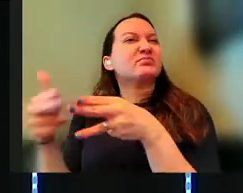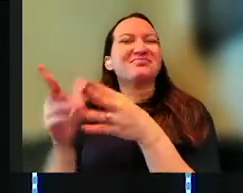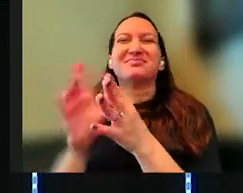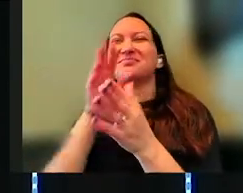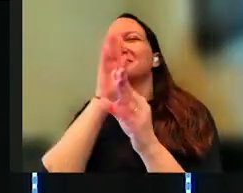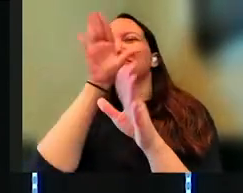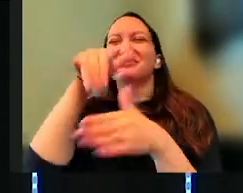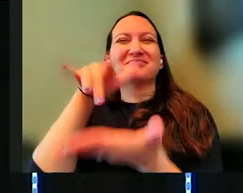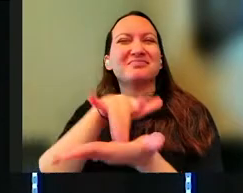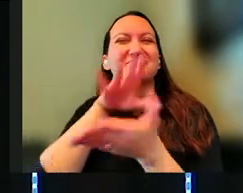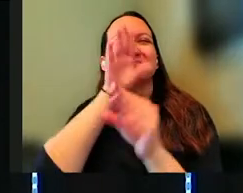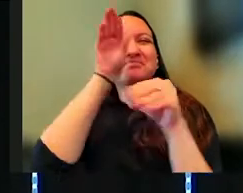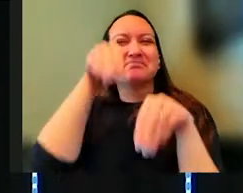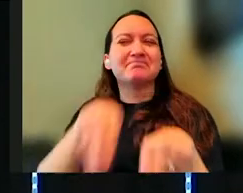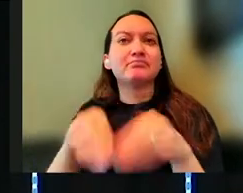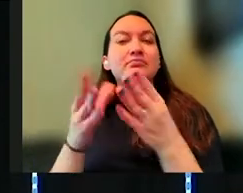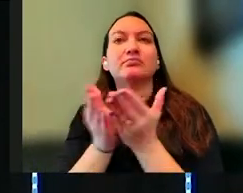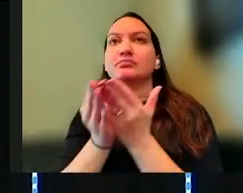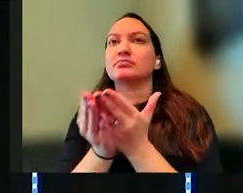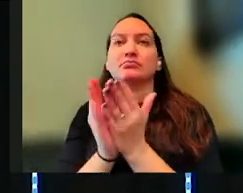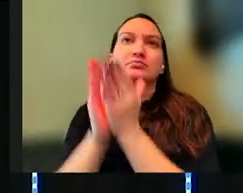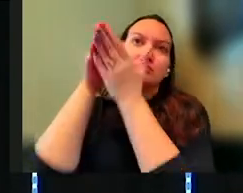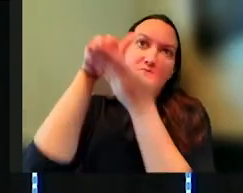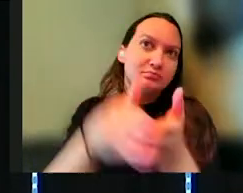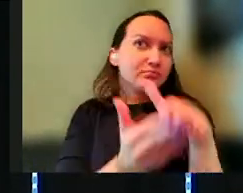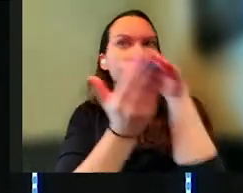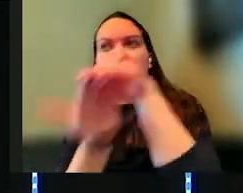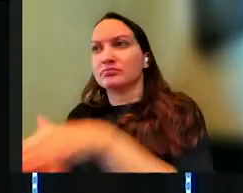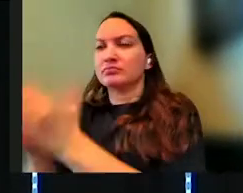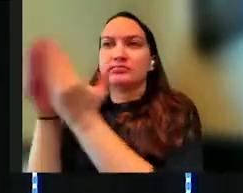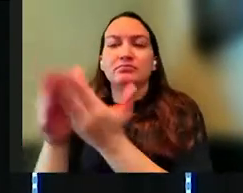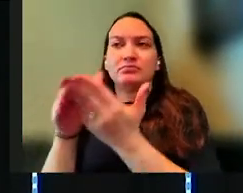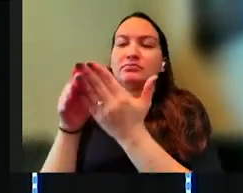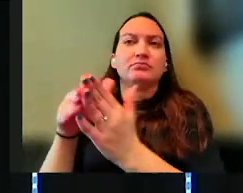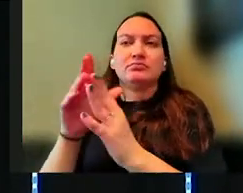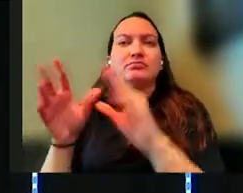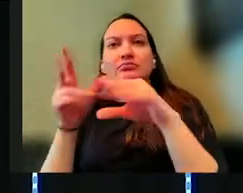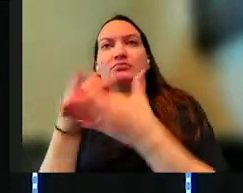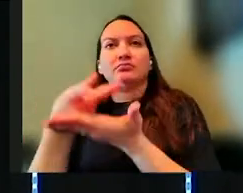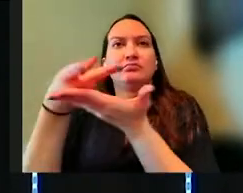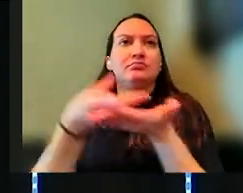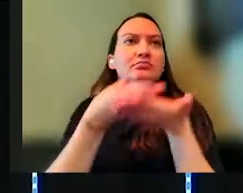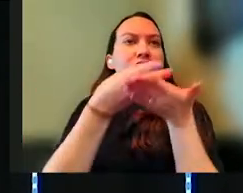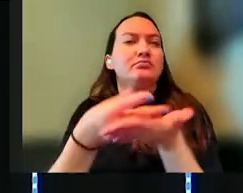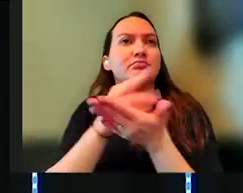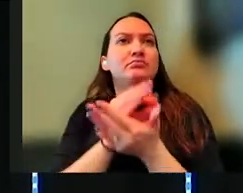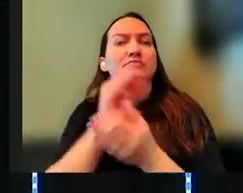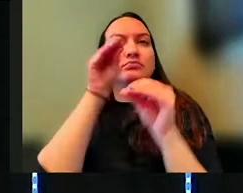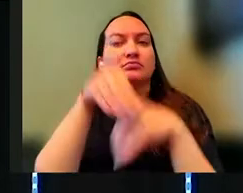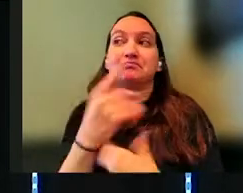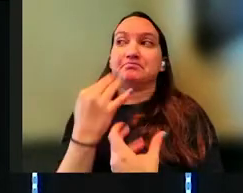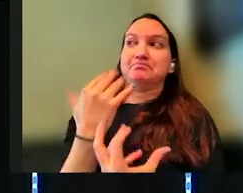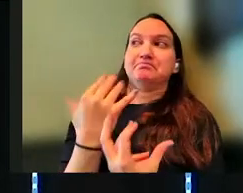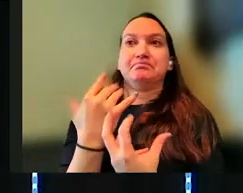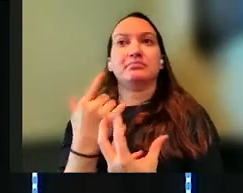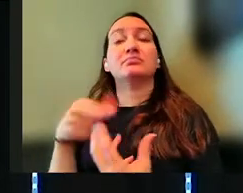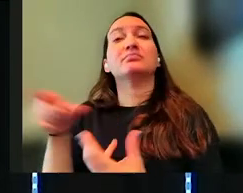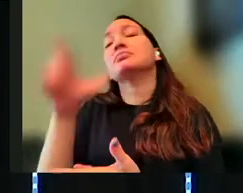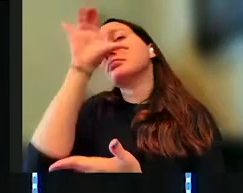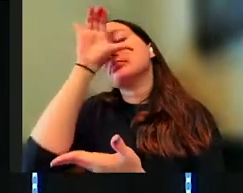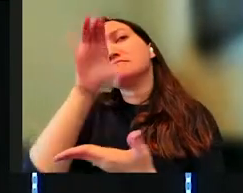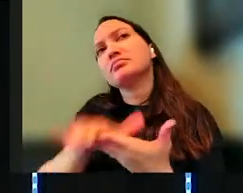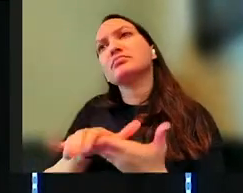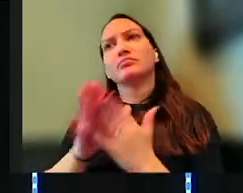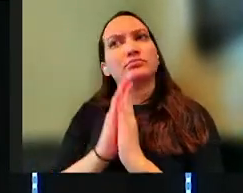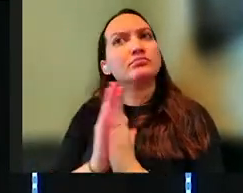His boat is just taken over by waves, and he starts, he's crashed, and he's just floating in the ocean. He's just waiting. And he's a believer, and so he's like, he